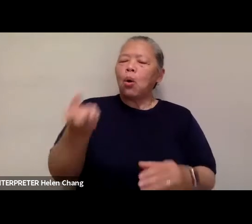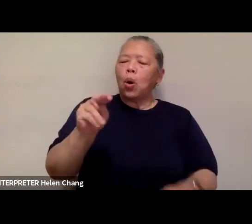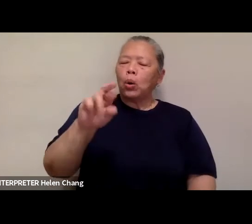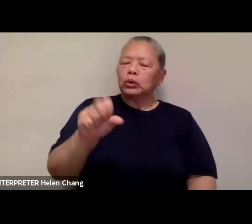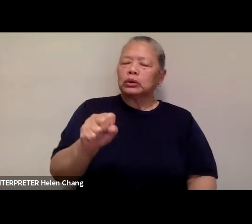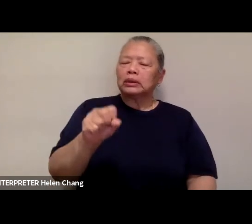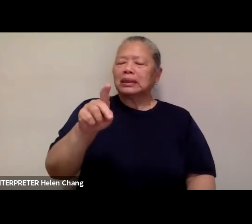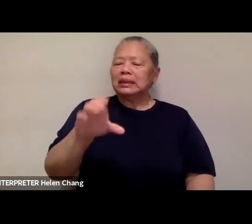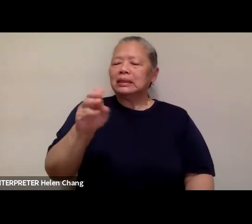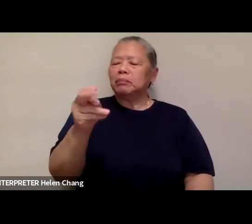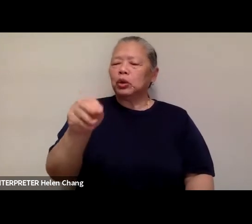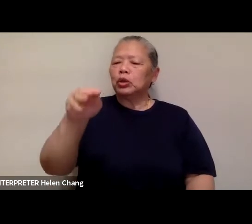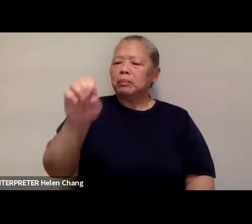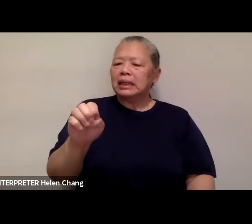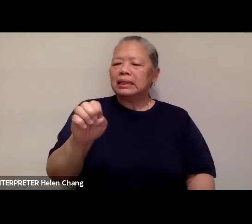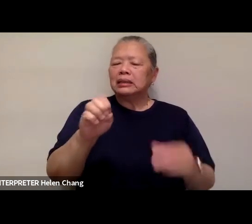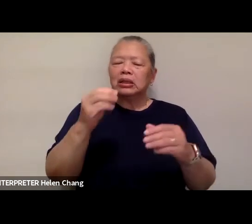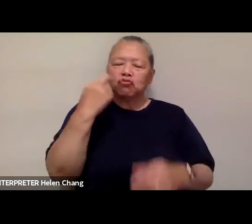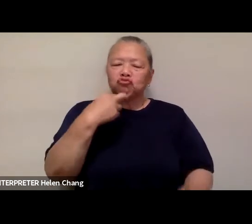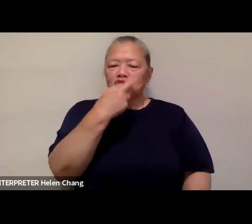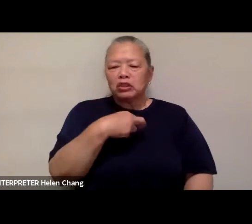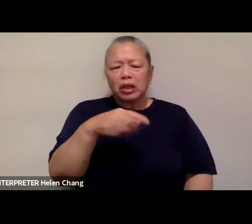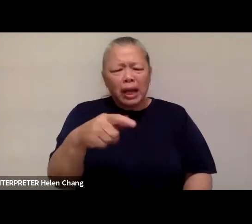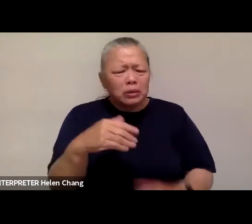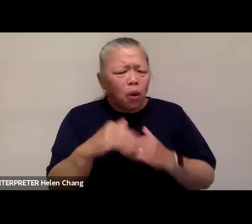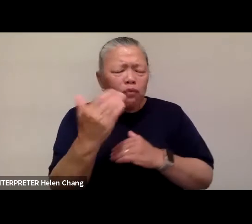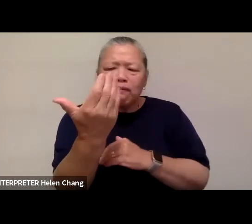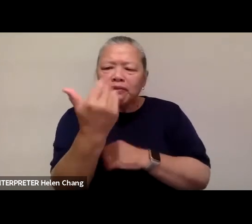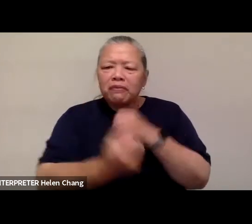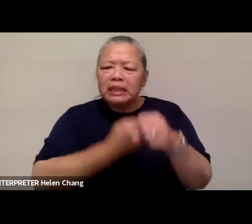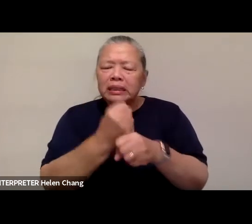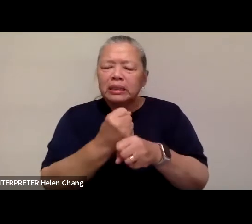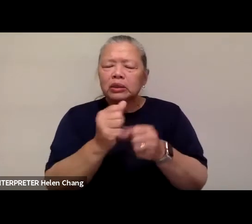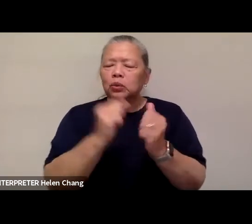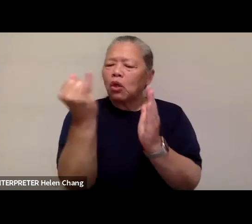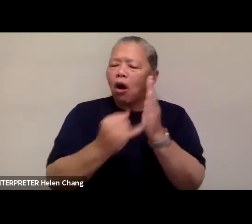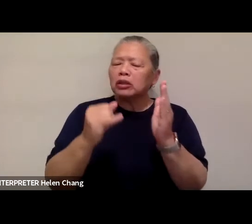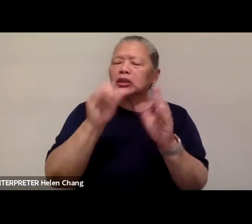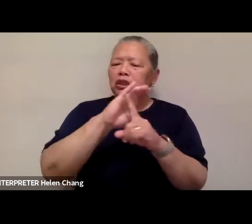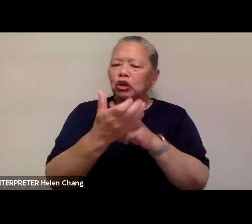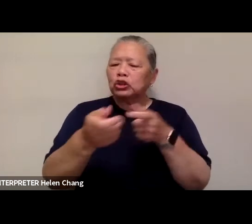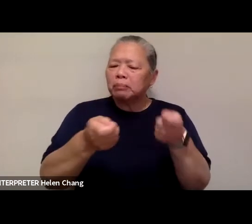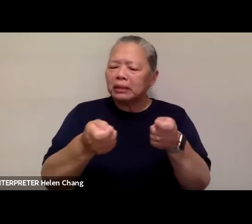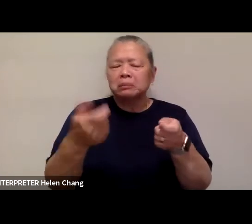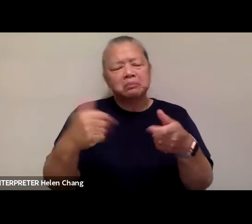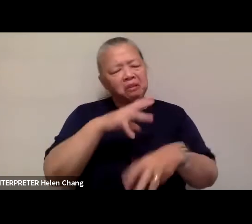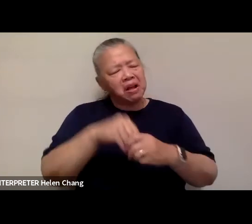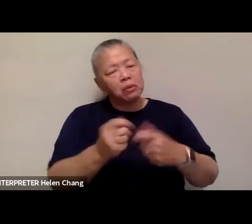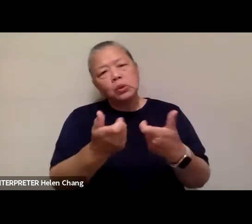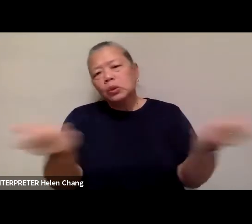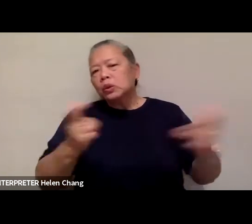restaurant, Thami. With over 15 years of experience in arts and cultural management, she's contributed to large-scale events like